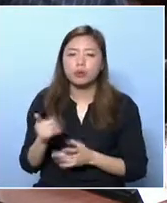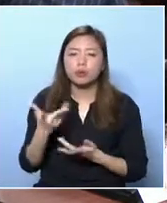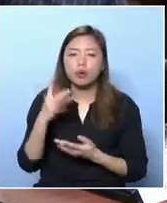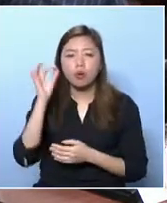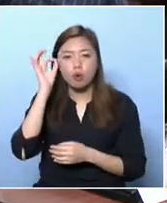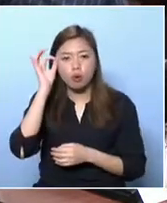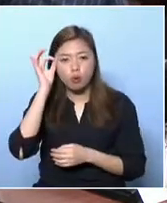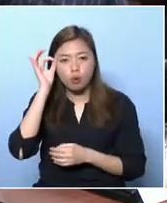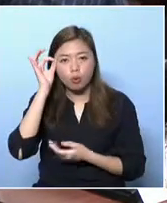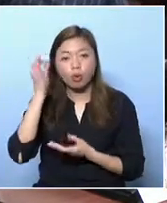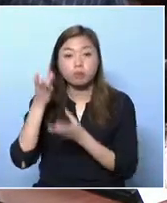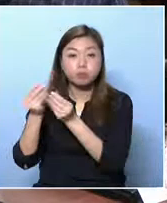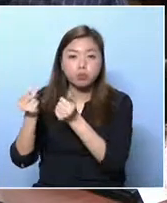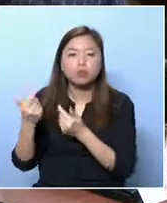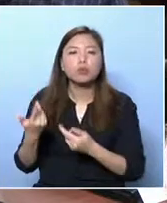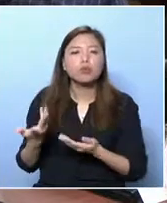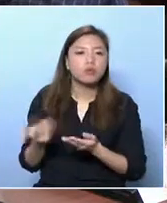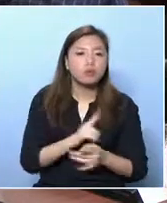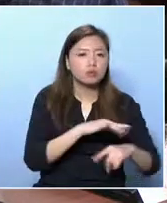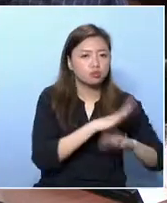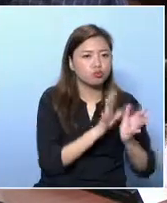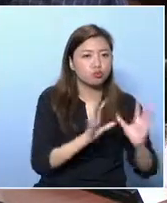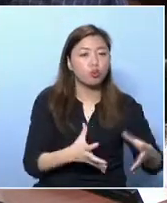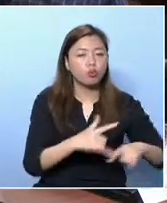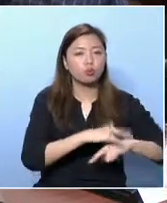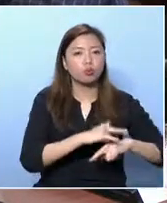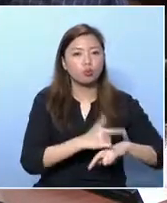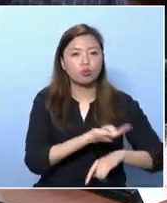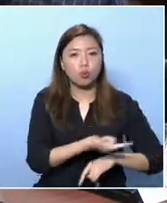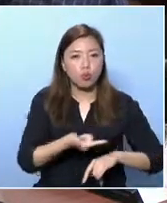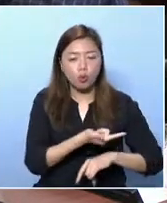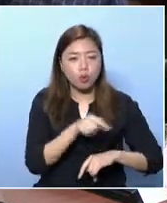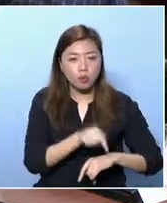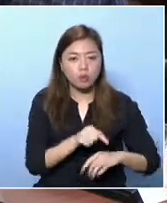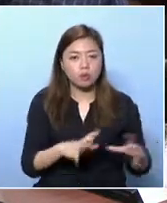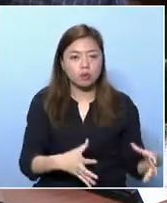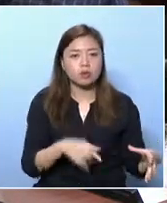Apart from elderly and disabled, most CSSA recipients